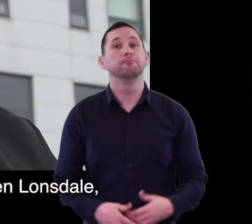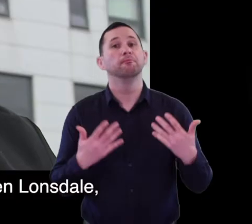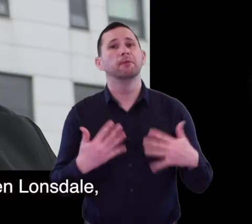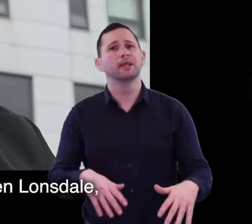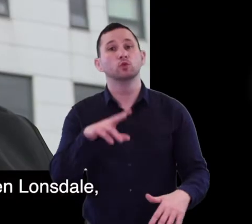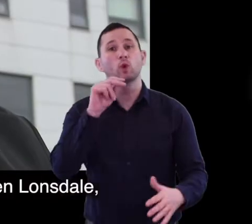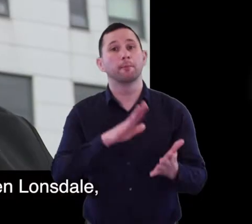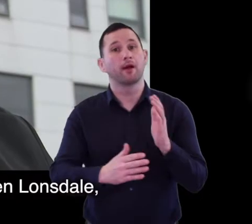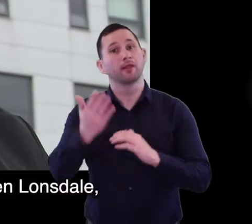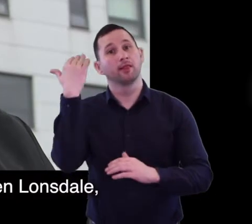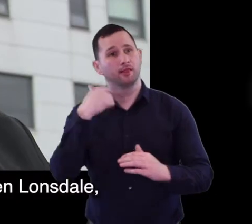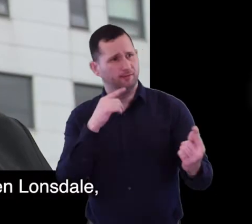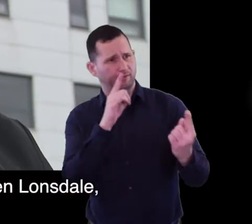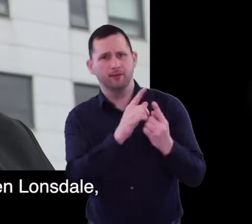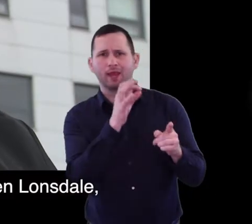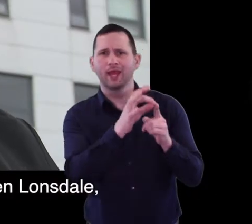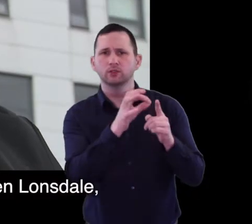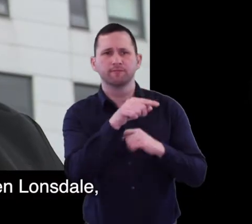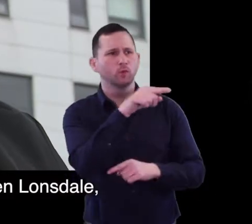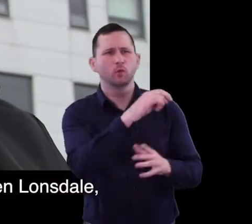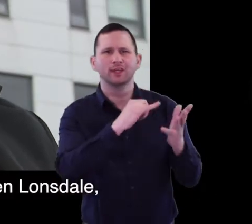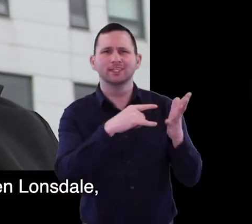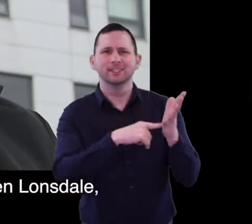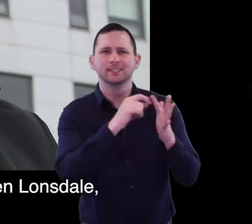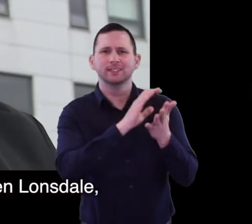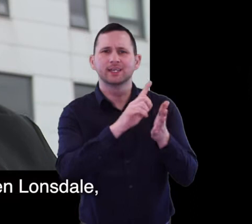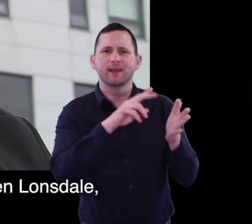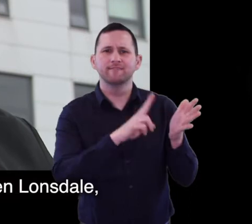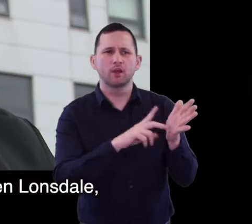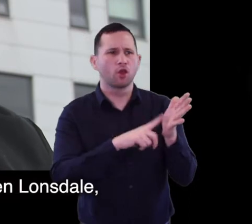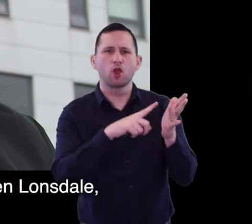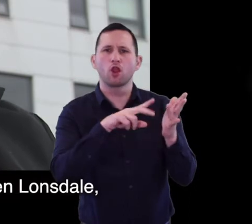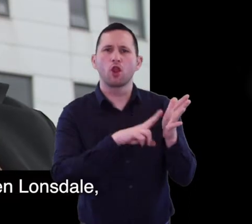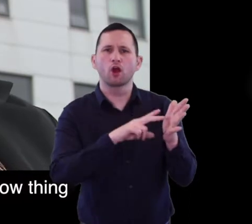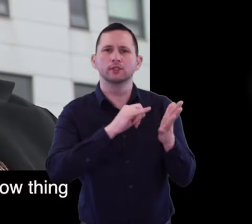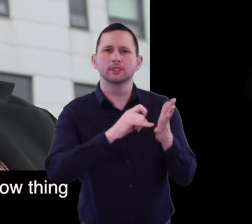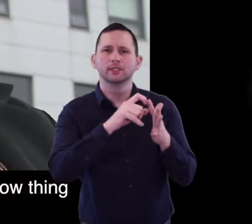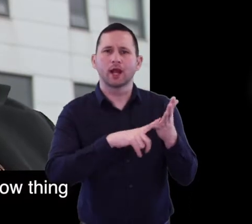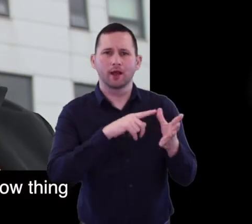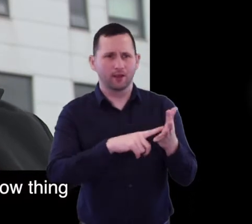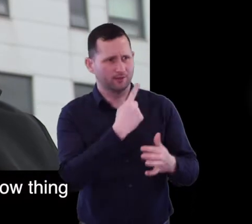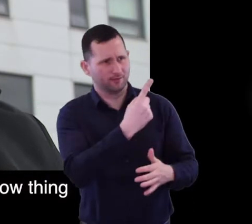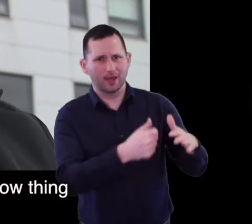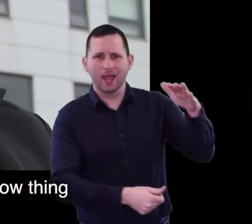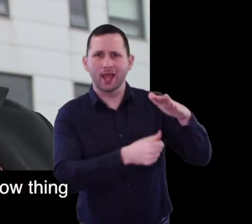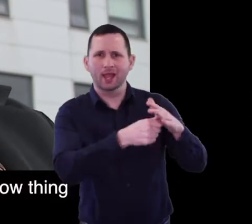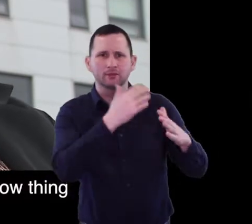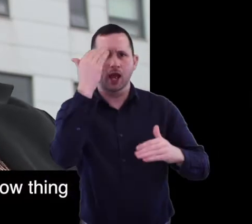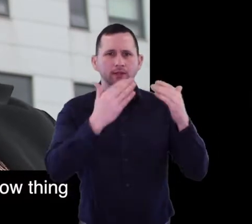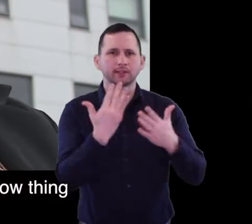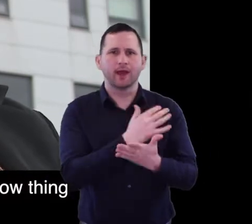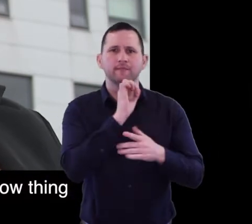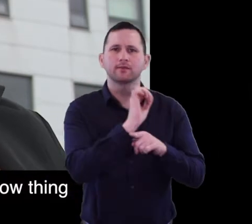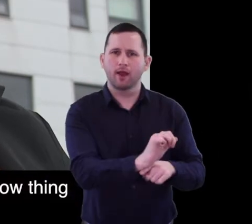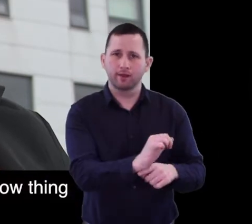12 months ago I came to interview Stephen Lonsdale head of Adult Safeguarding and I'm here now to do a follow-up to